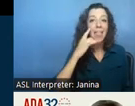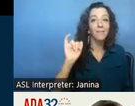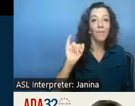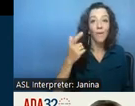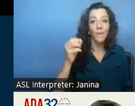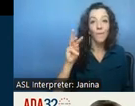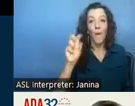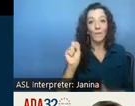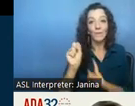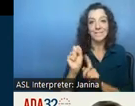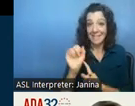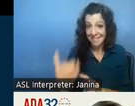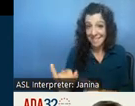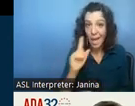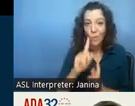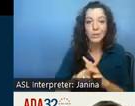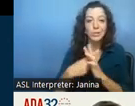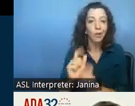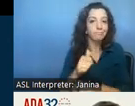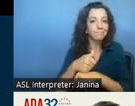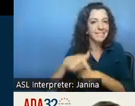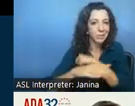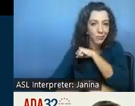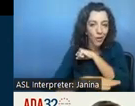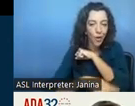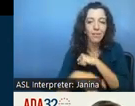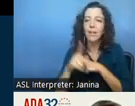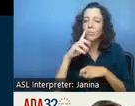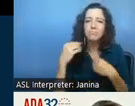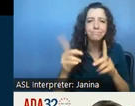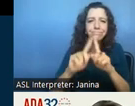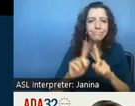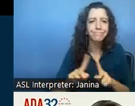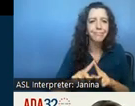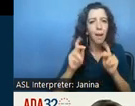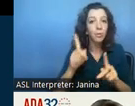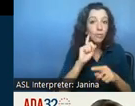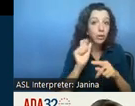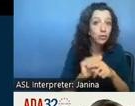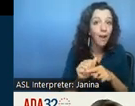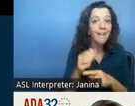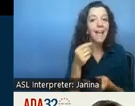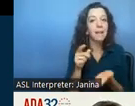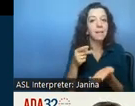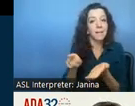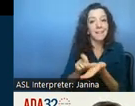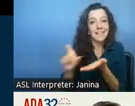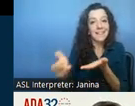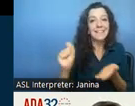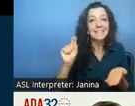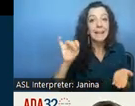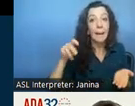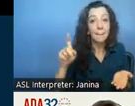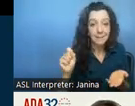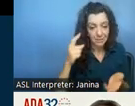launched this fall um providing important opportunities for training and stipends of our direct care workforce um